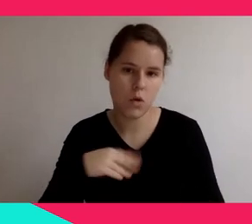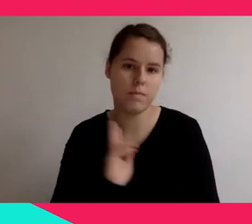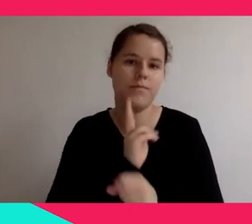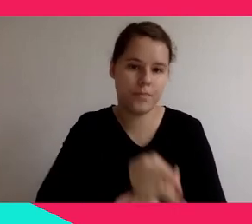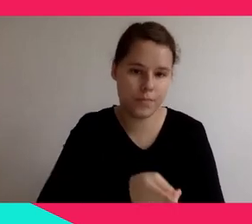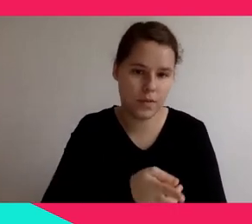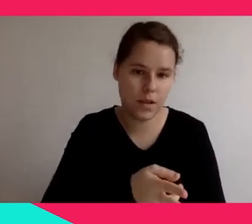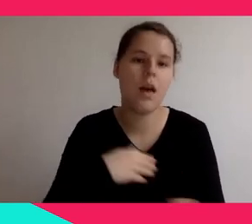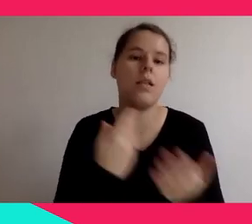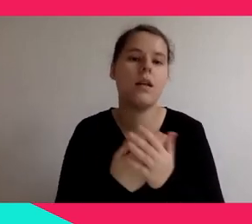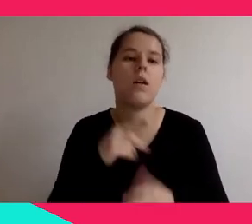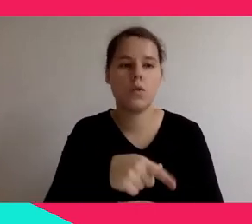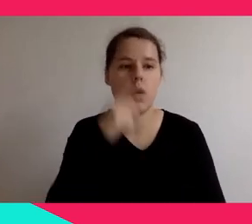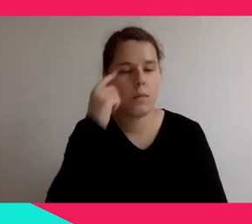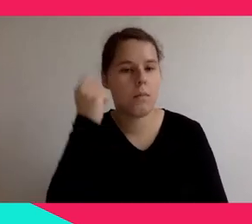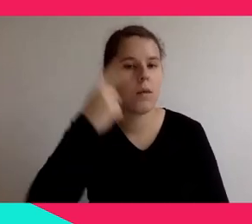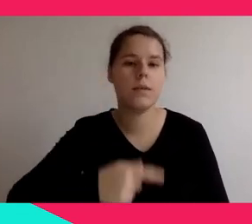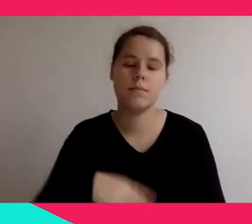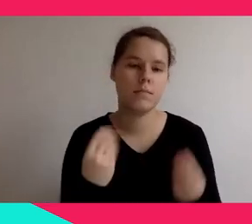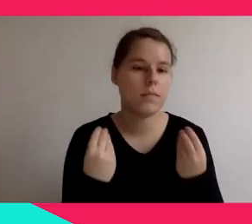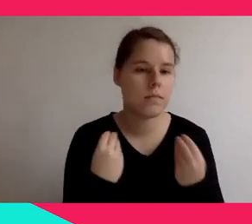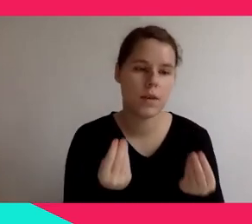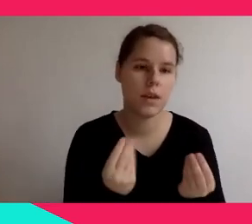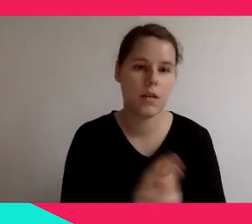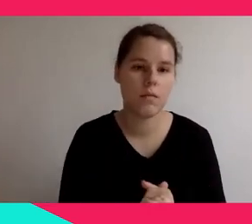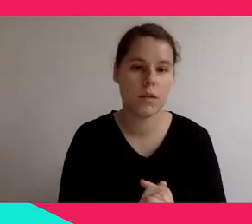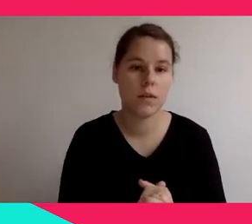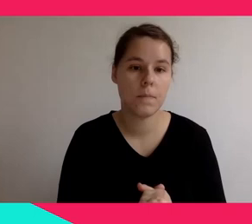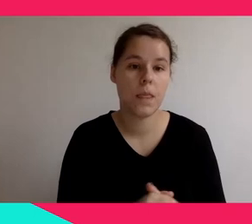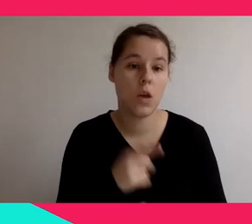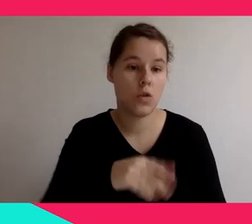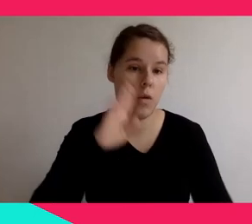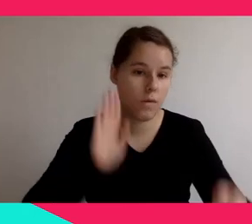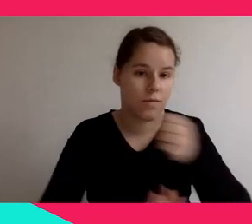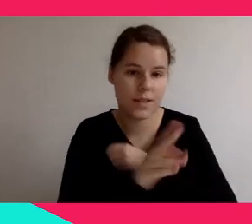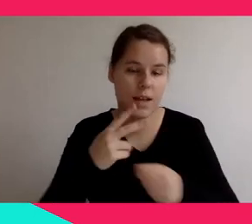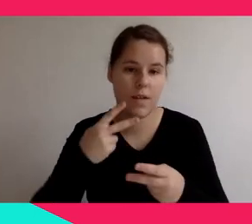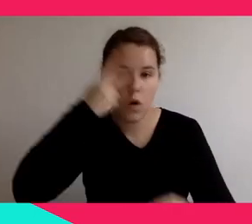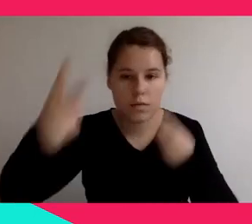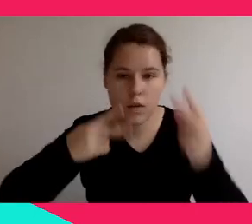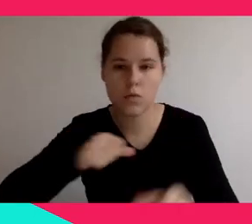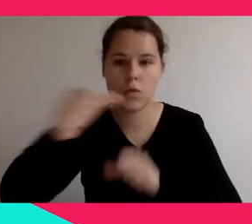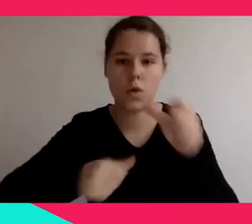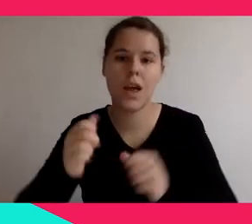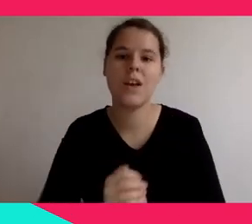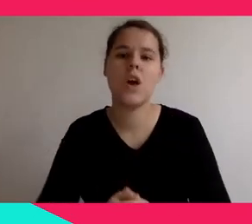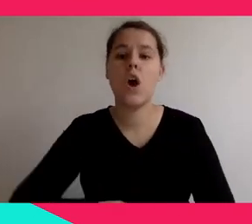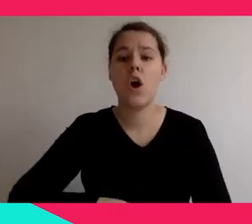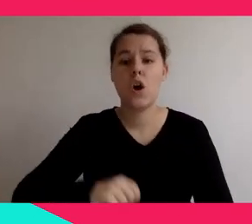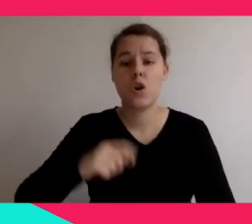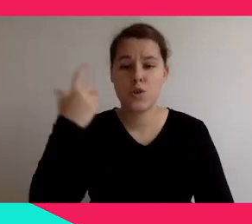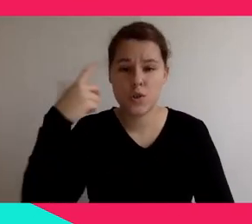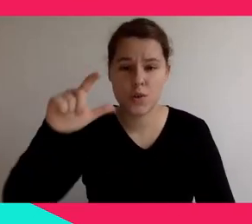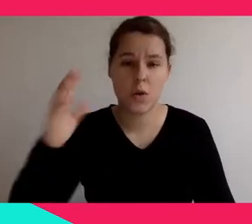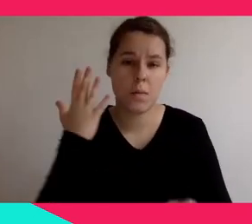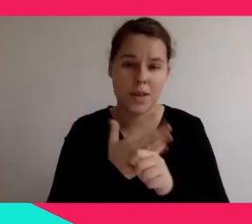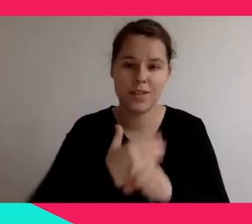meter space. So it means also that it can generate important revenue. It's easy to deploy, to operate, to